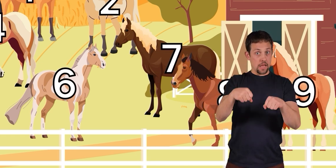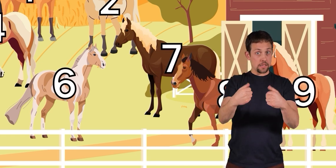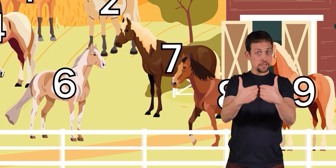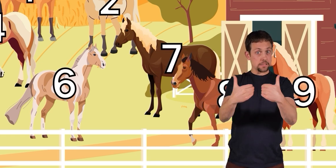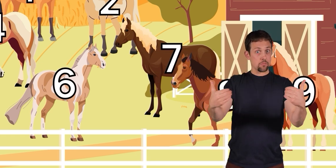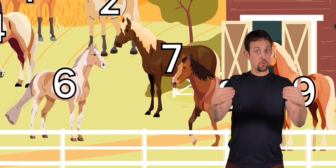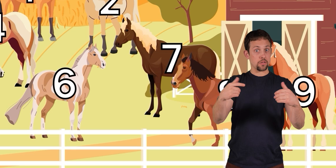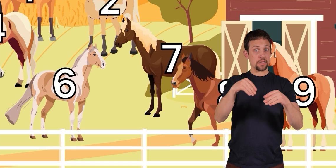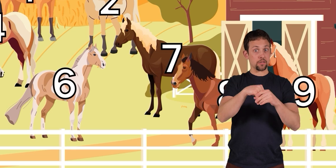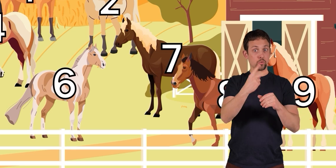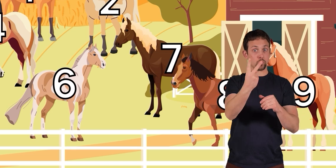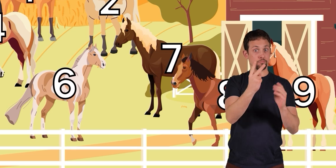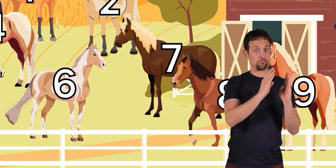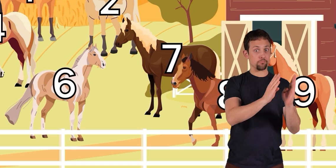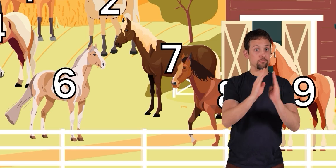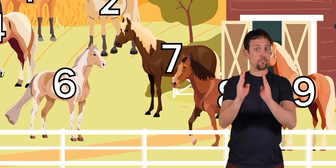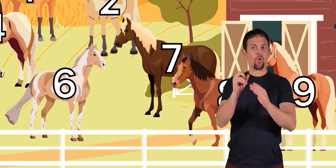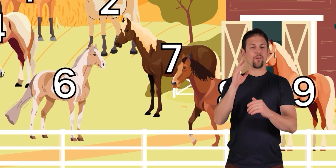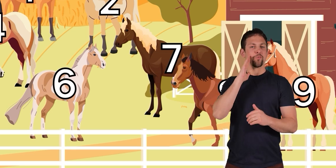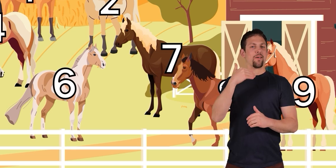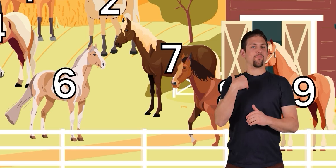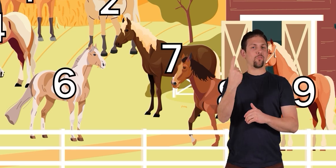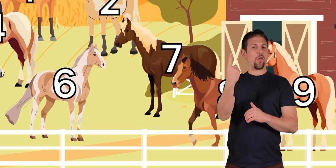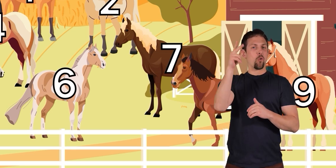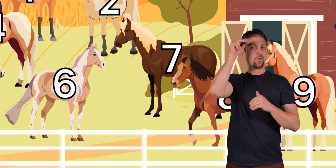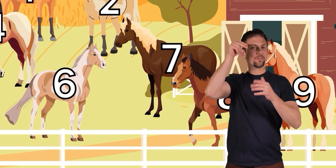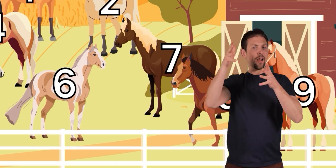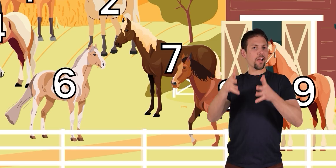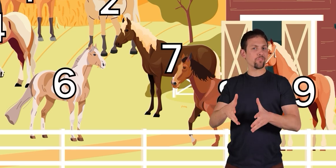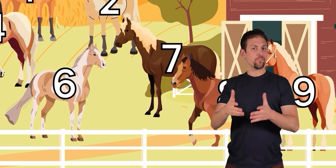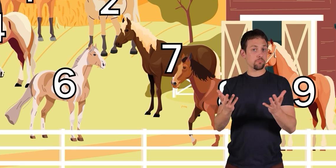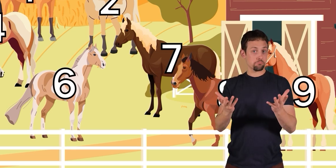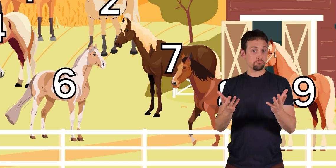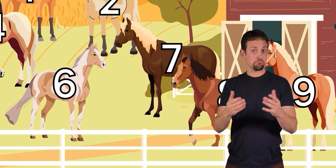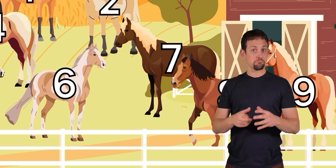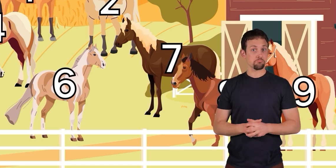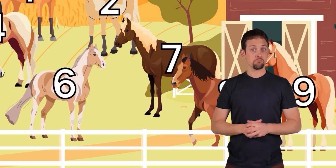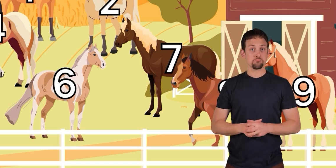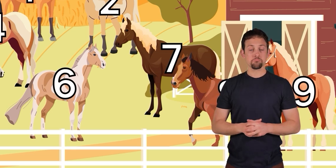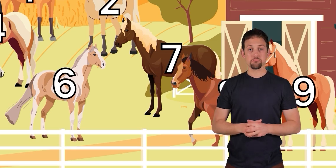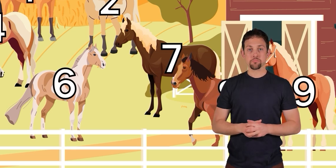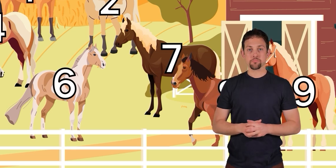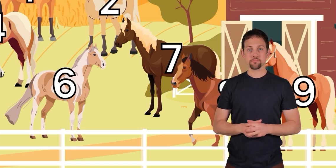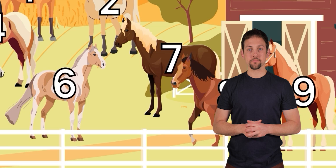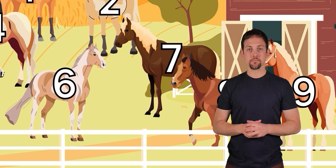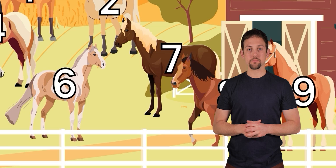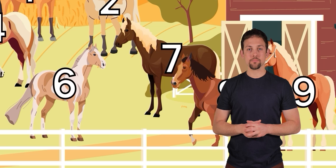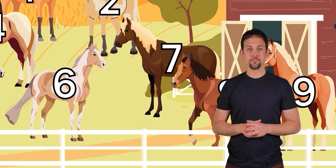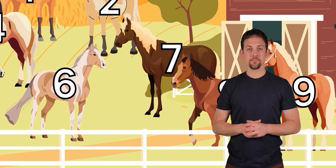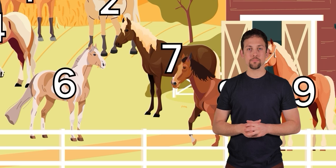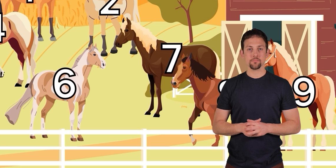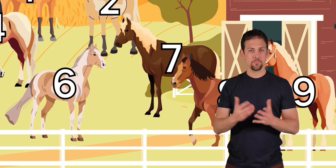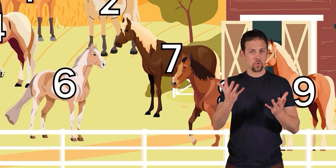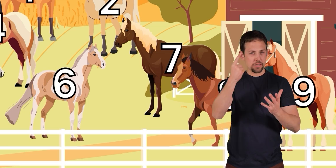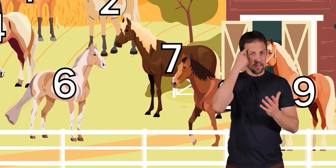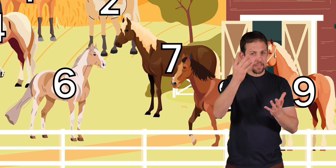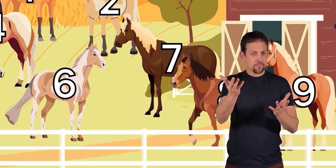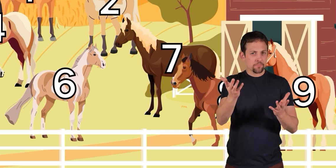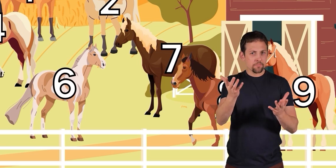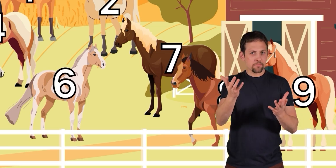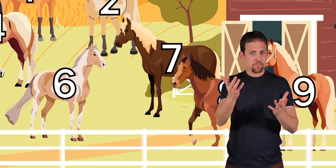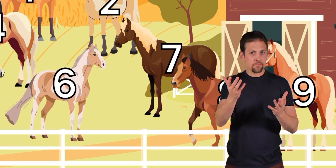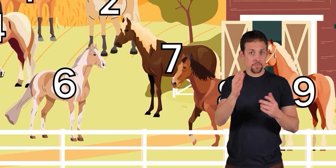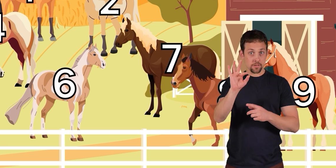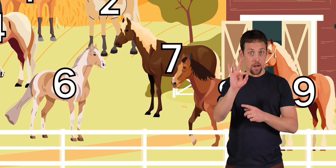if she can separate them into 2 stalls, or if there will be a horse leftover. What do you think?